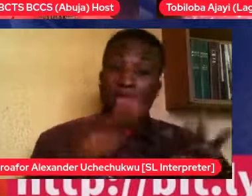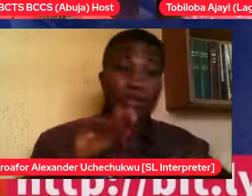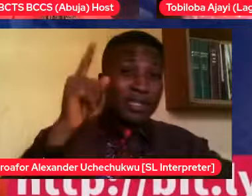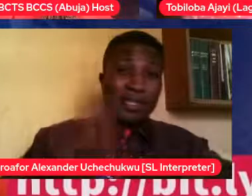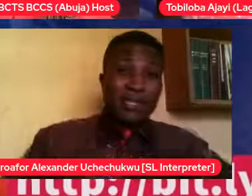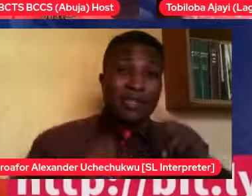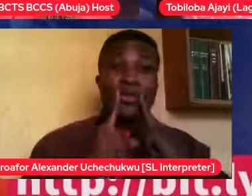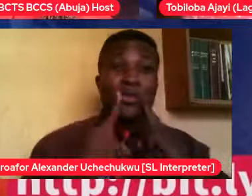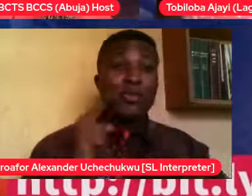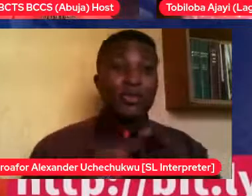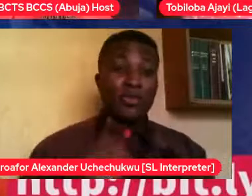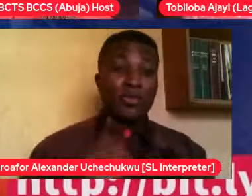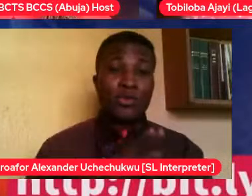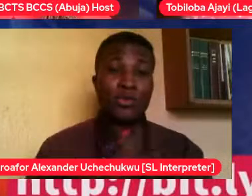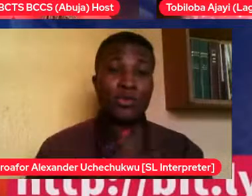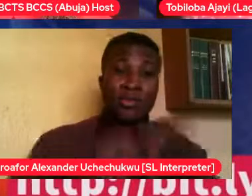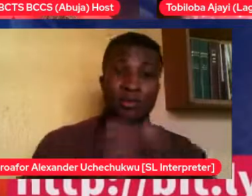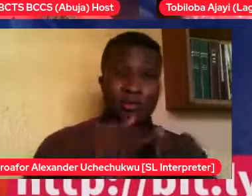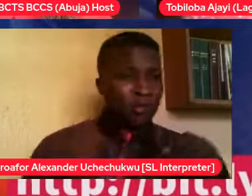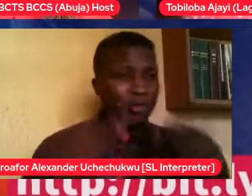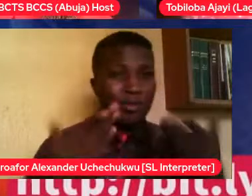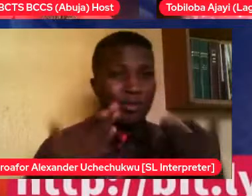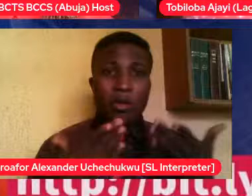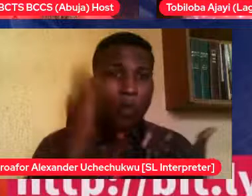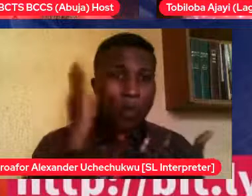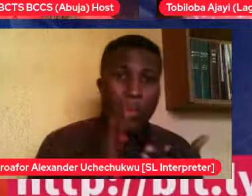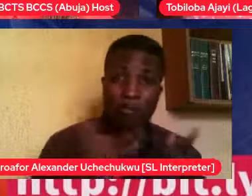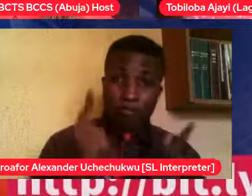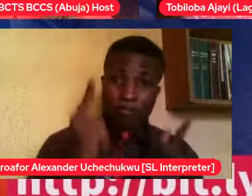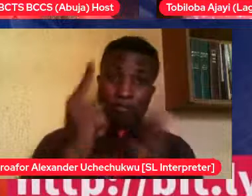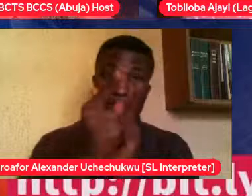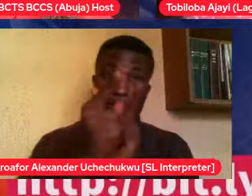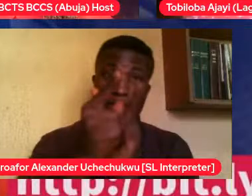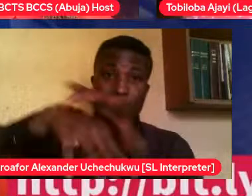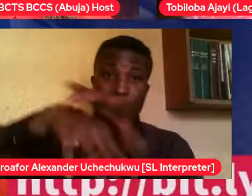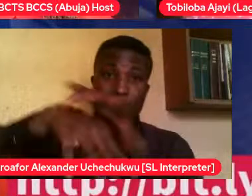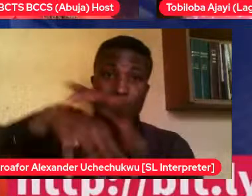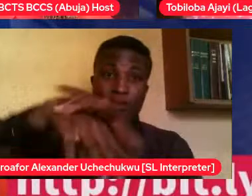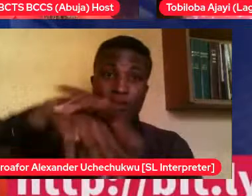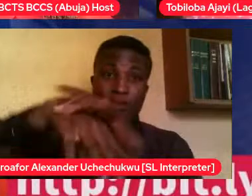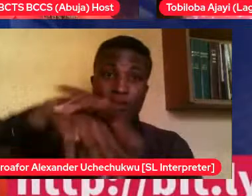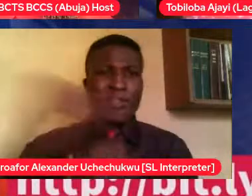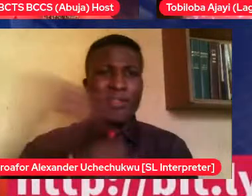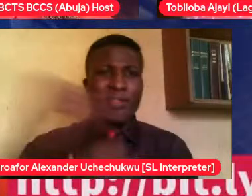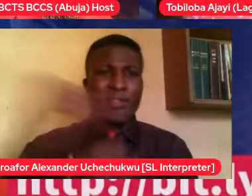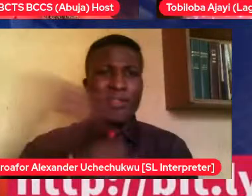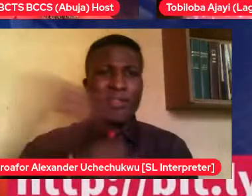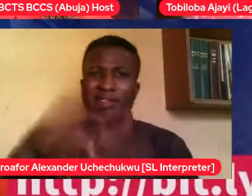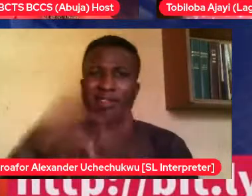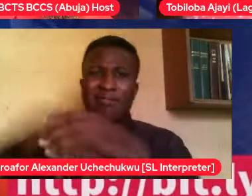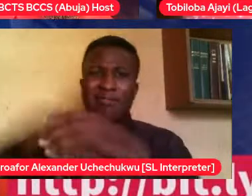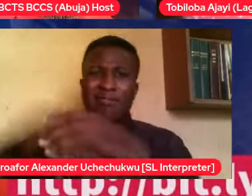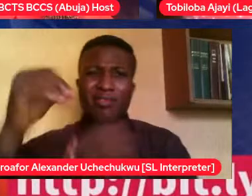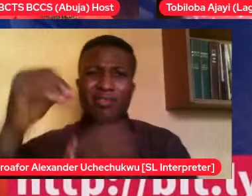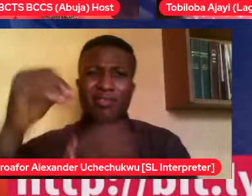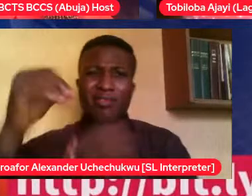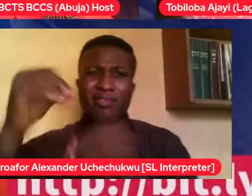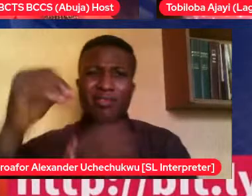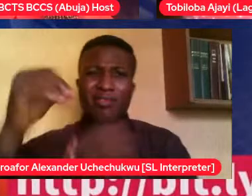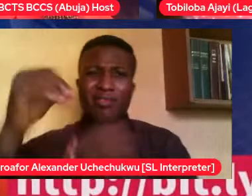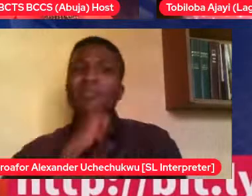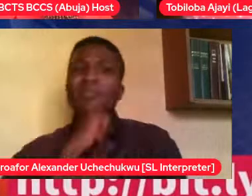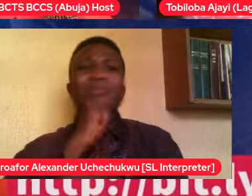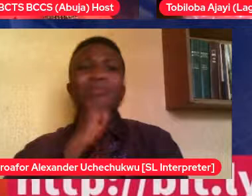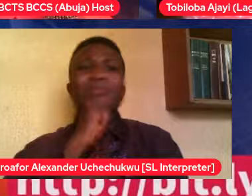strangers' advice are not always very good at all. So, from 13, 14, let's talk to our children about